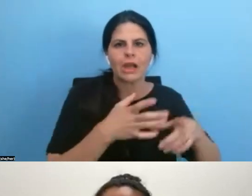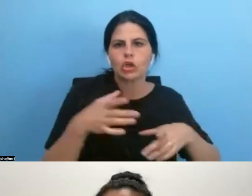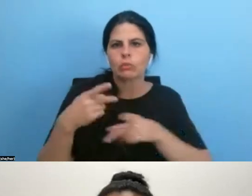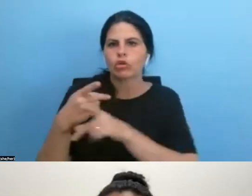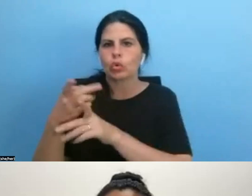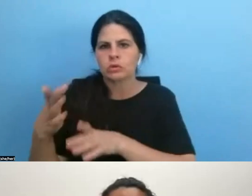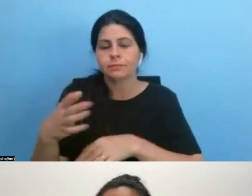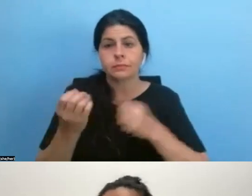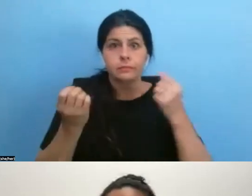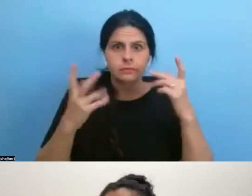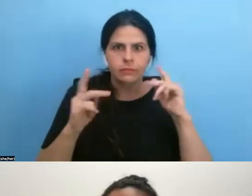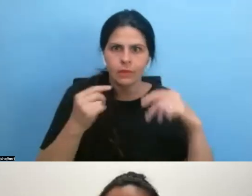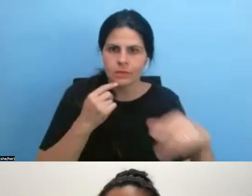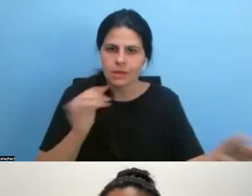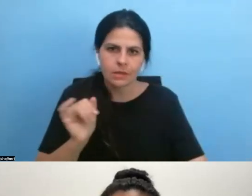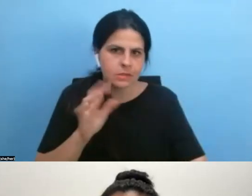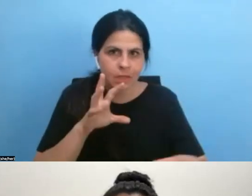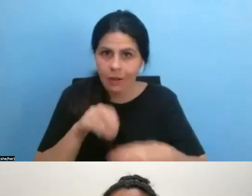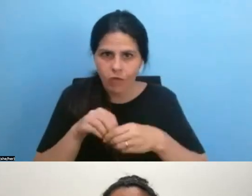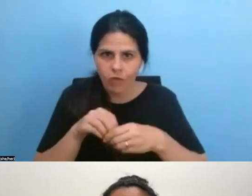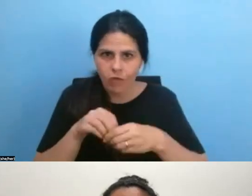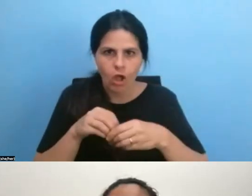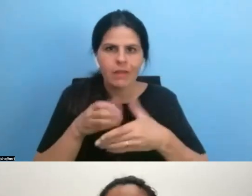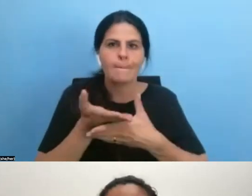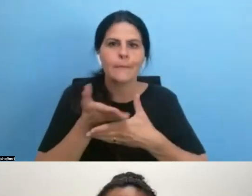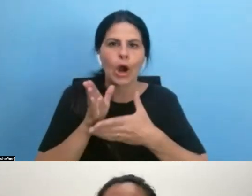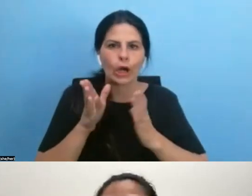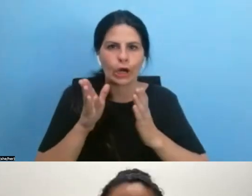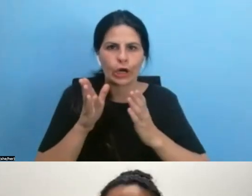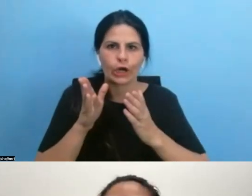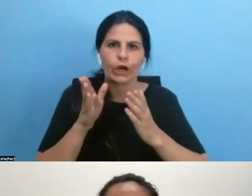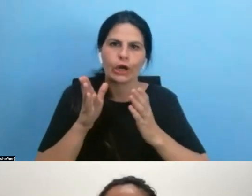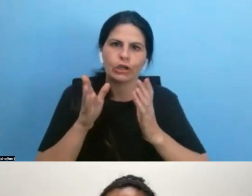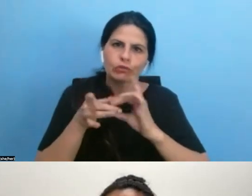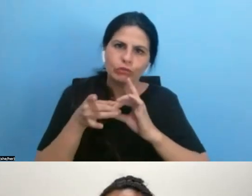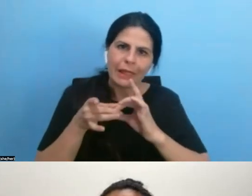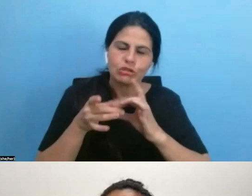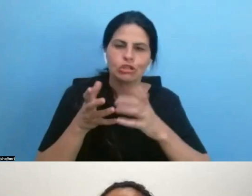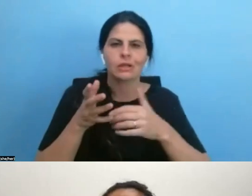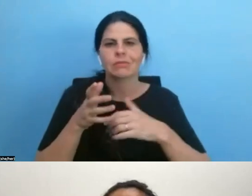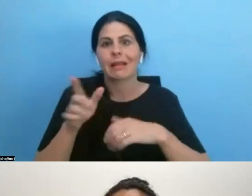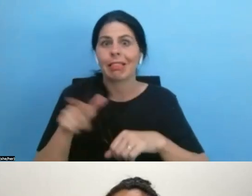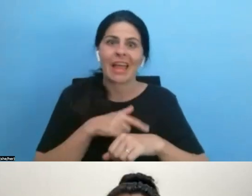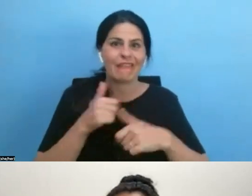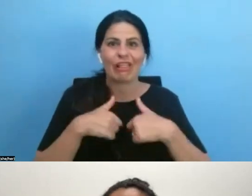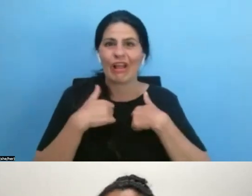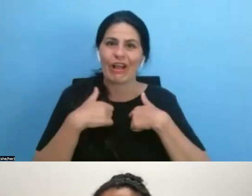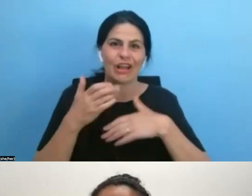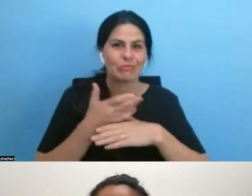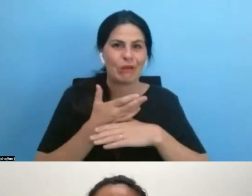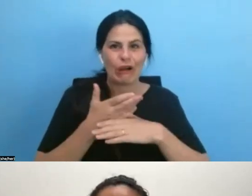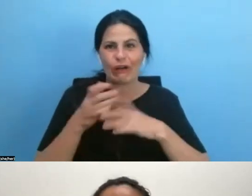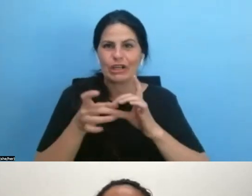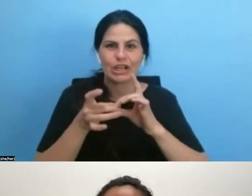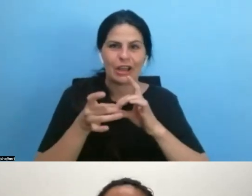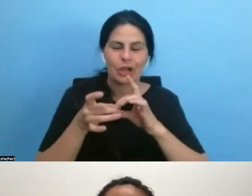people say it's like getting into a partnership with somebody like a long term, lifelong partnership, because there are all these ethical values